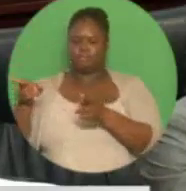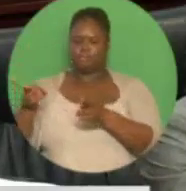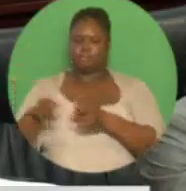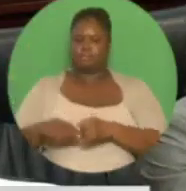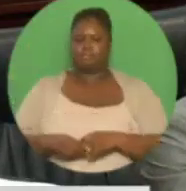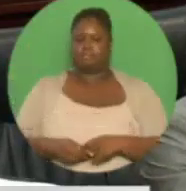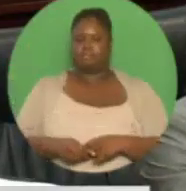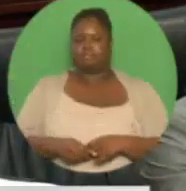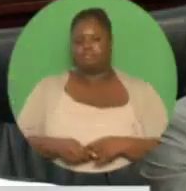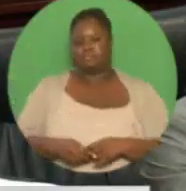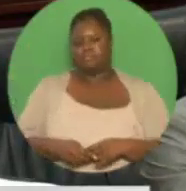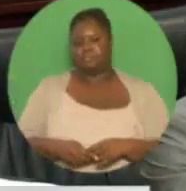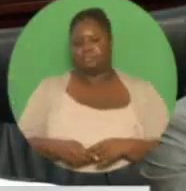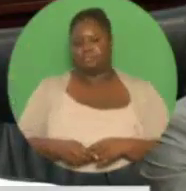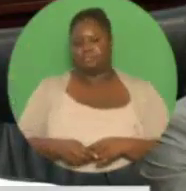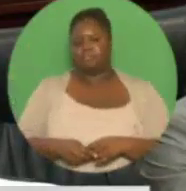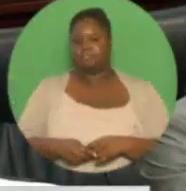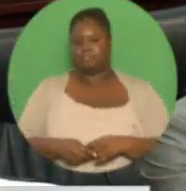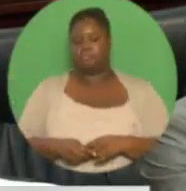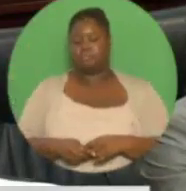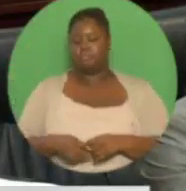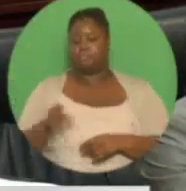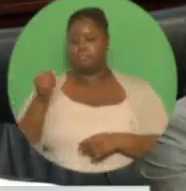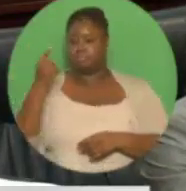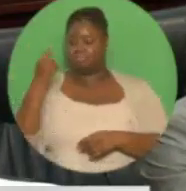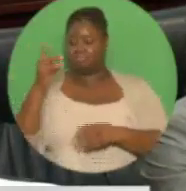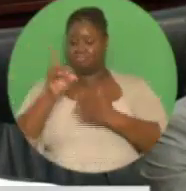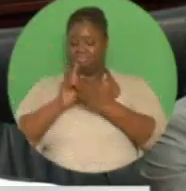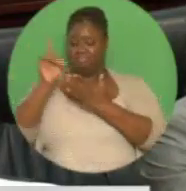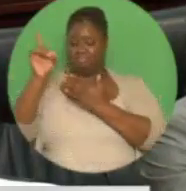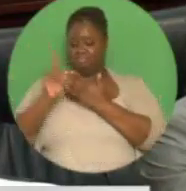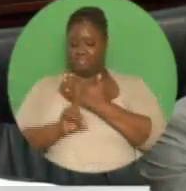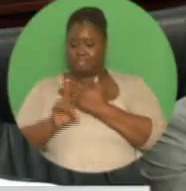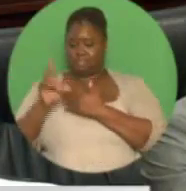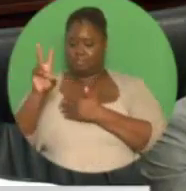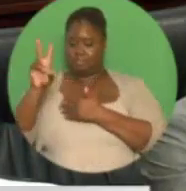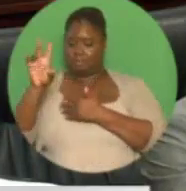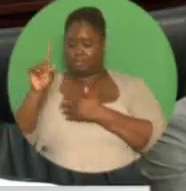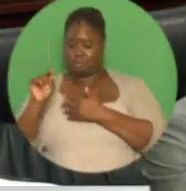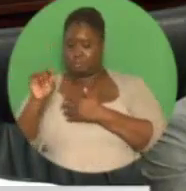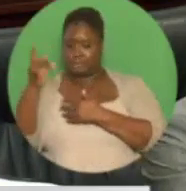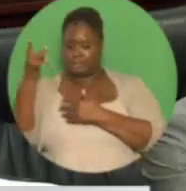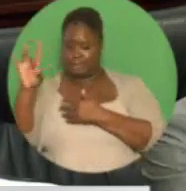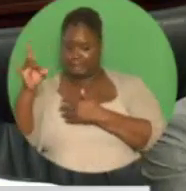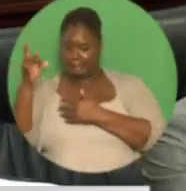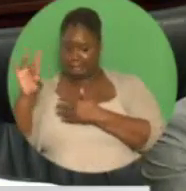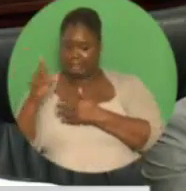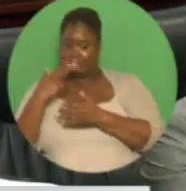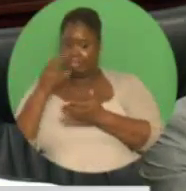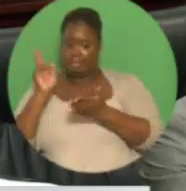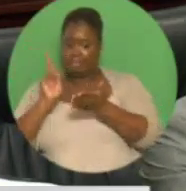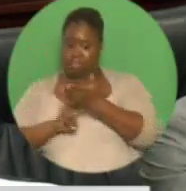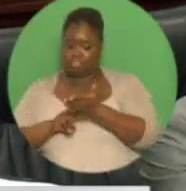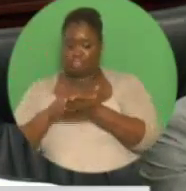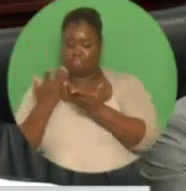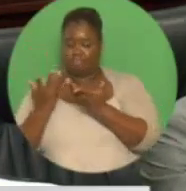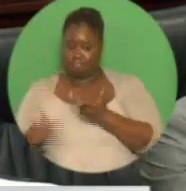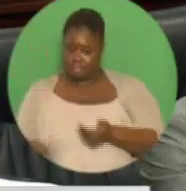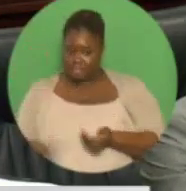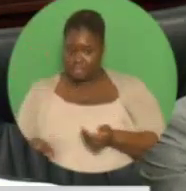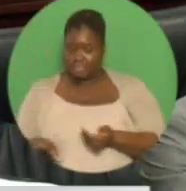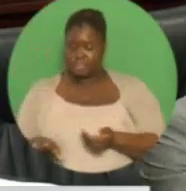2018 expiry of the lease to the existing operator. We are targeting operations and brands which would manage the hotel